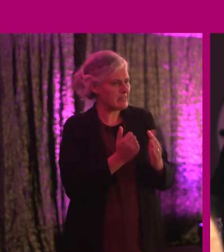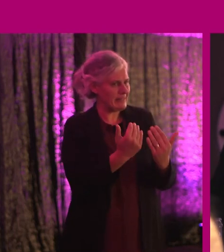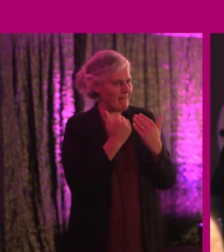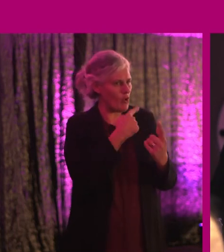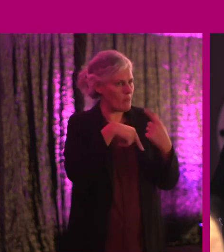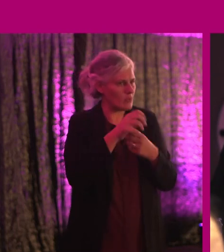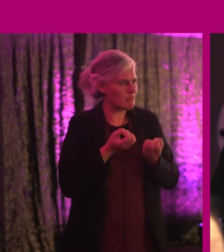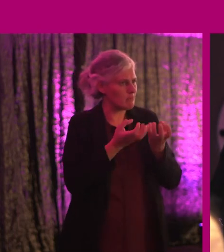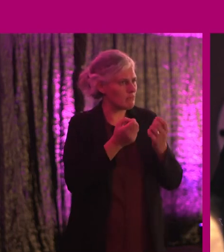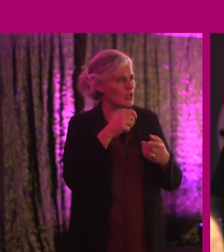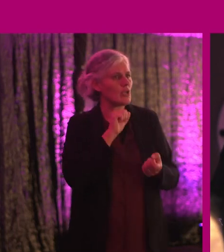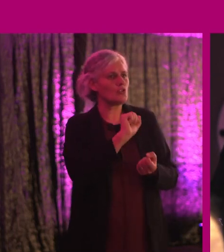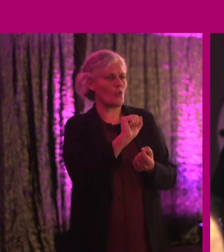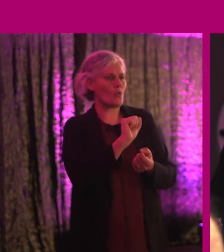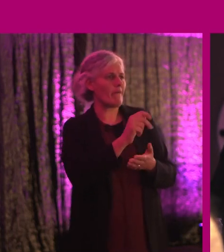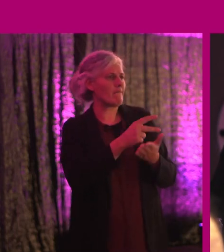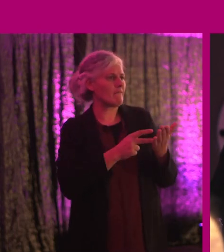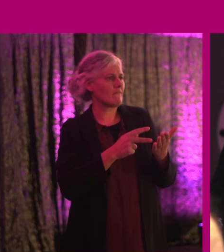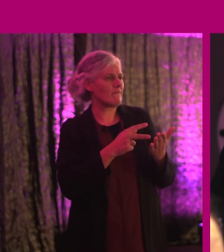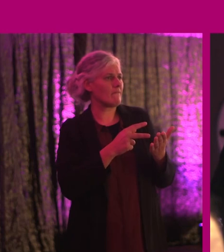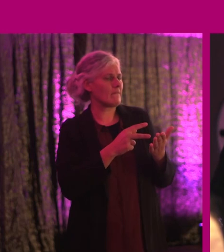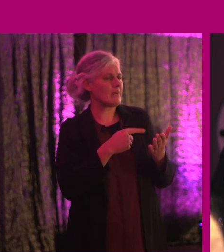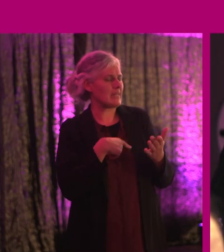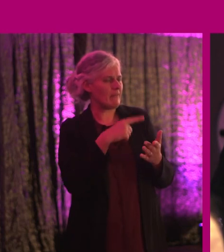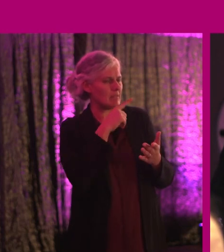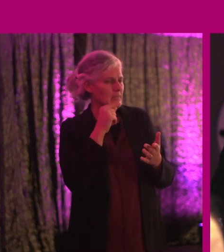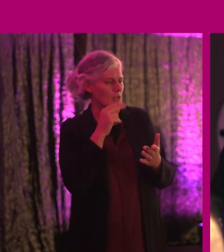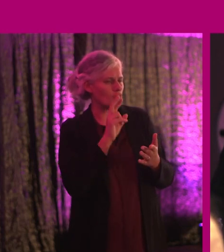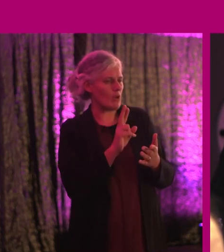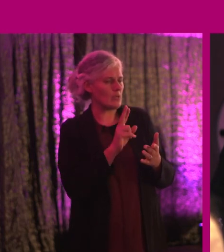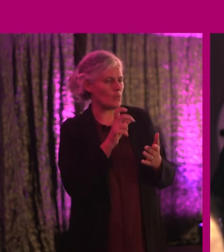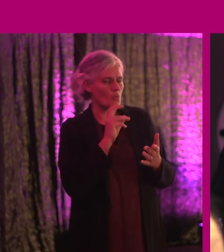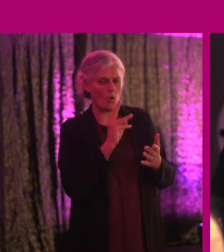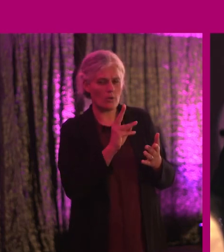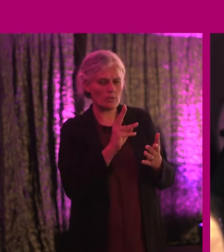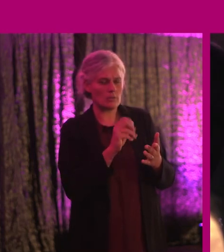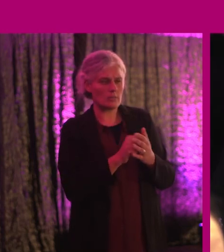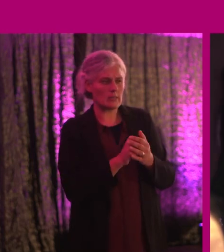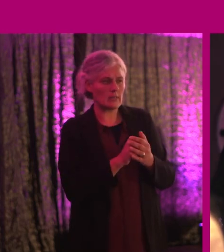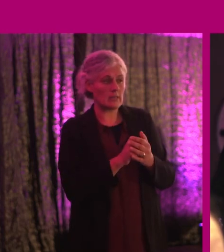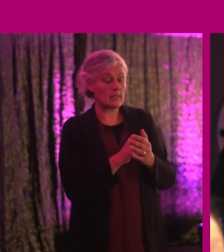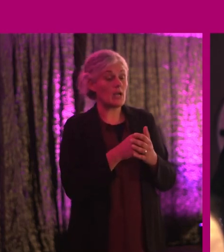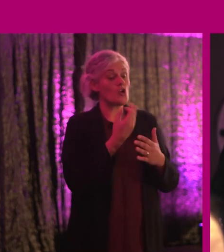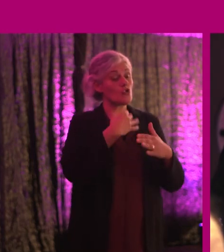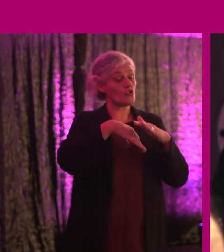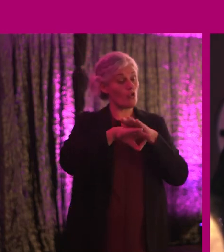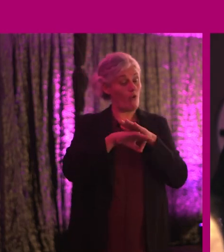indefatigability, if I've pronounced that correctly. A question from government side.